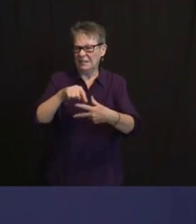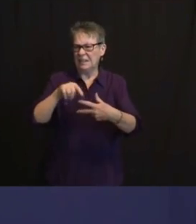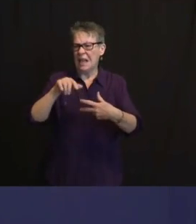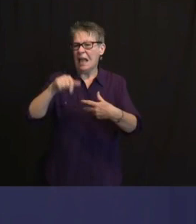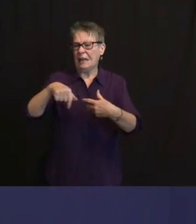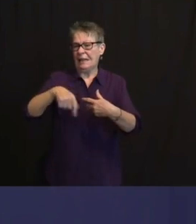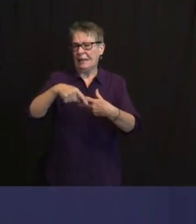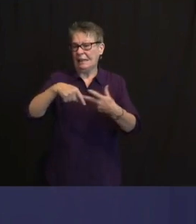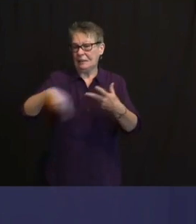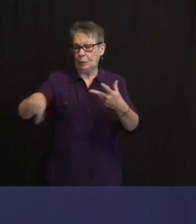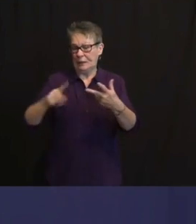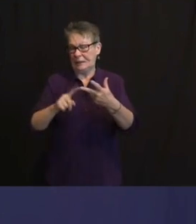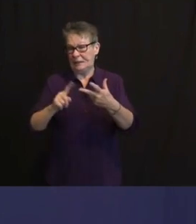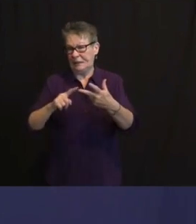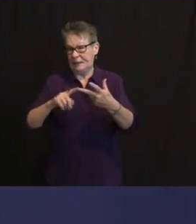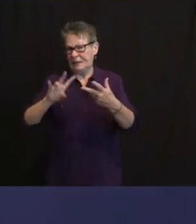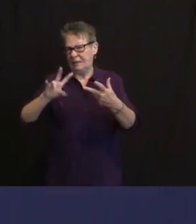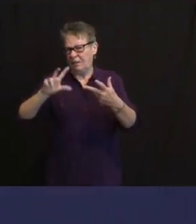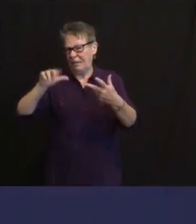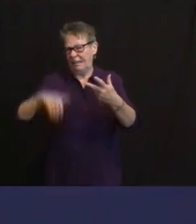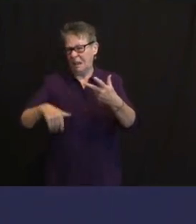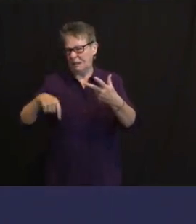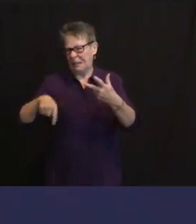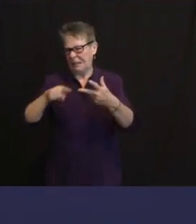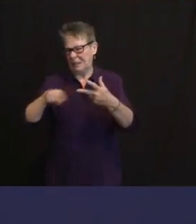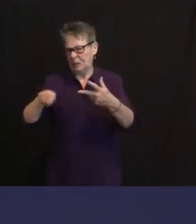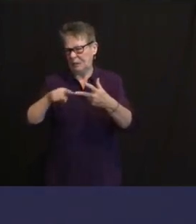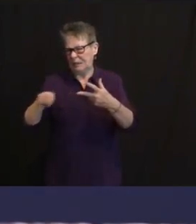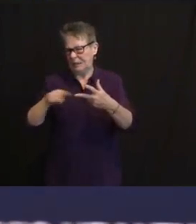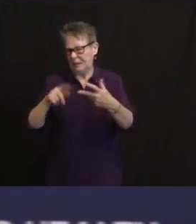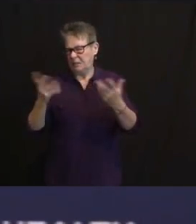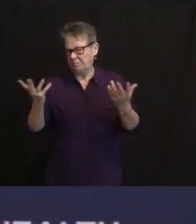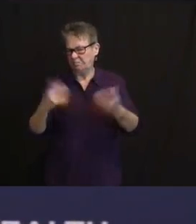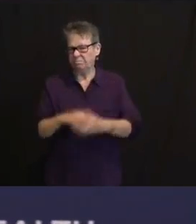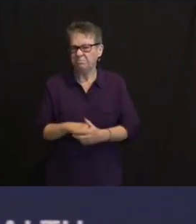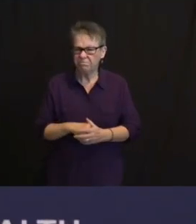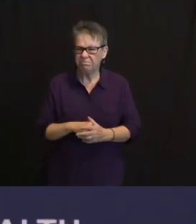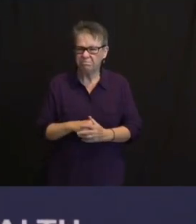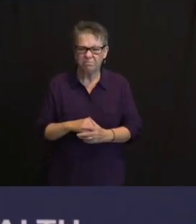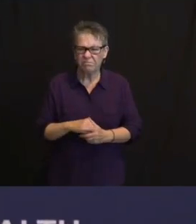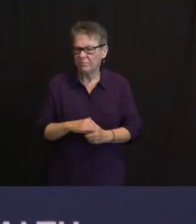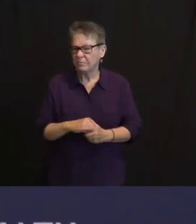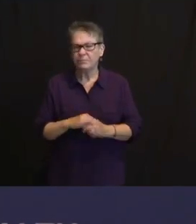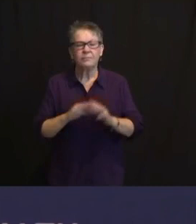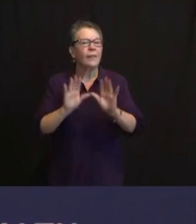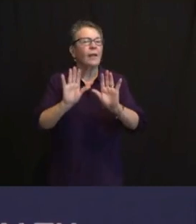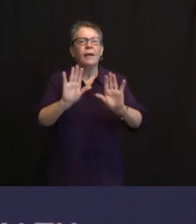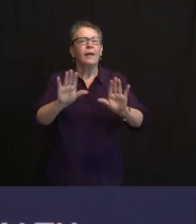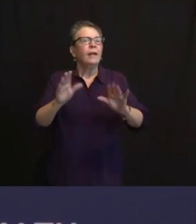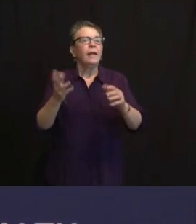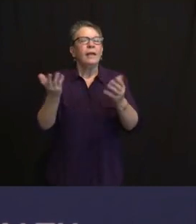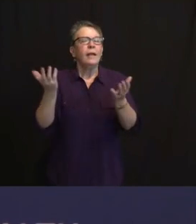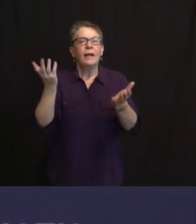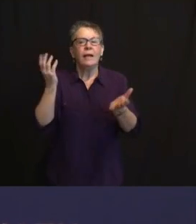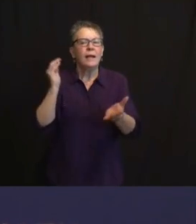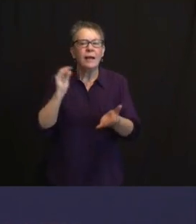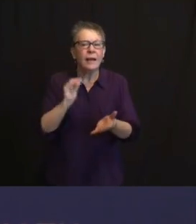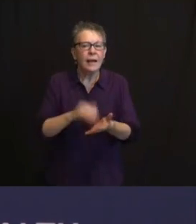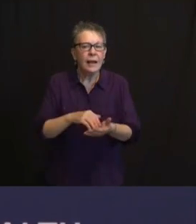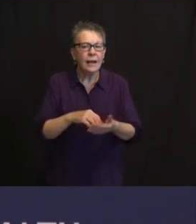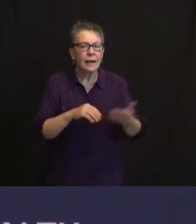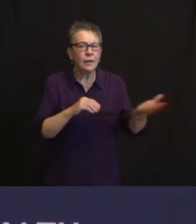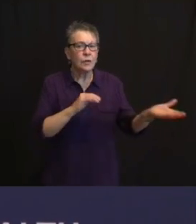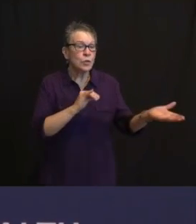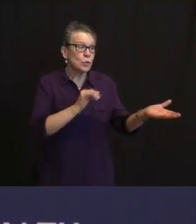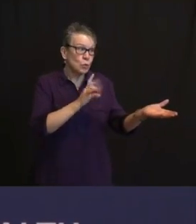22-5, WHICH WE DON'T, WHICH GOES INTO THE PHARMACY PROGRAM. AGAIN, I SAY THIS AGAIN, JUDY OR ED, TELL ME IF YOU DISAGREE. I